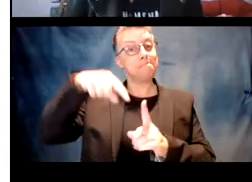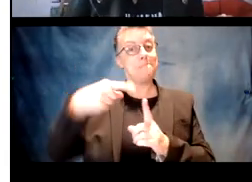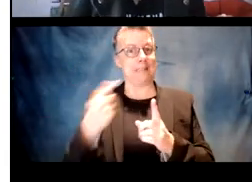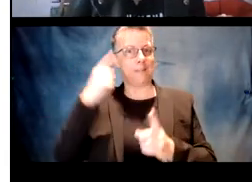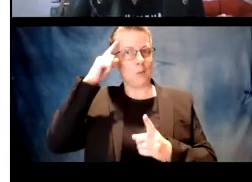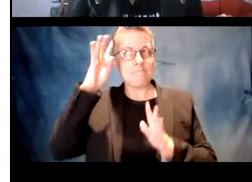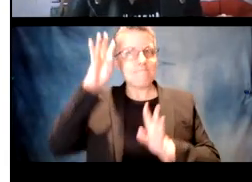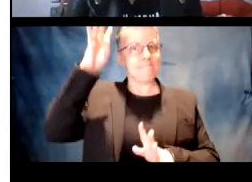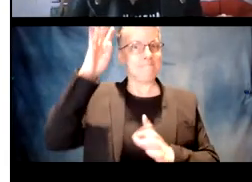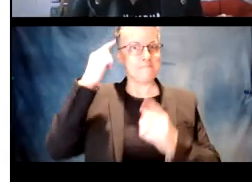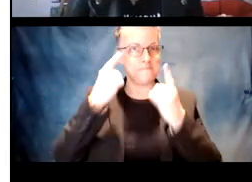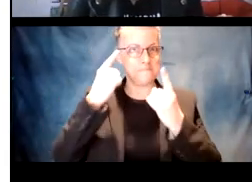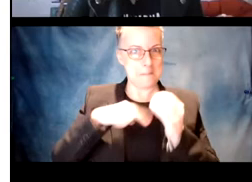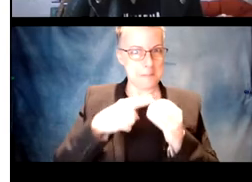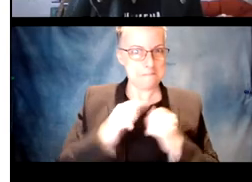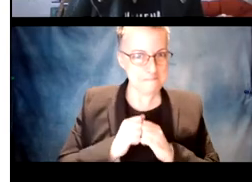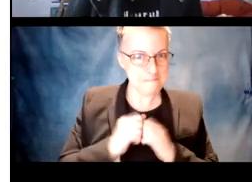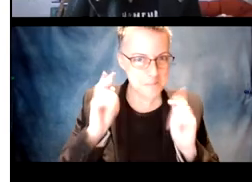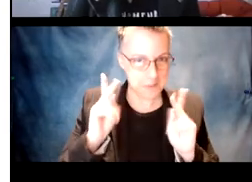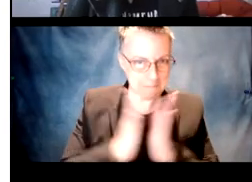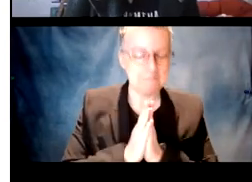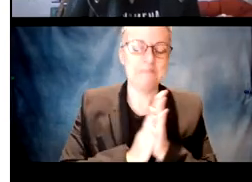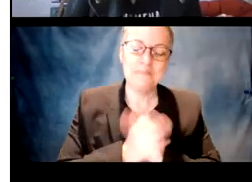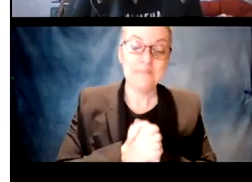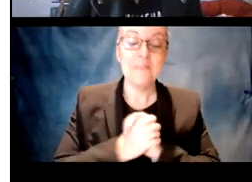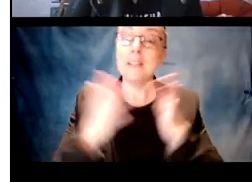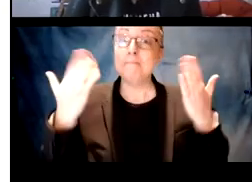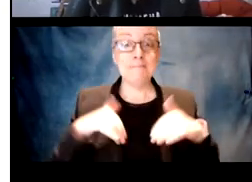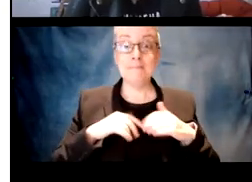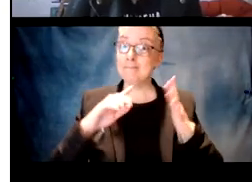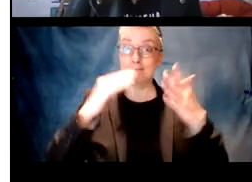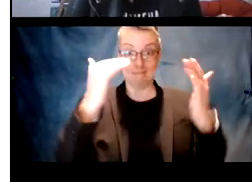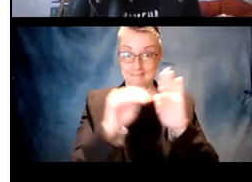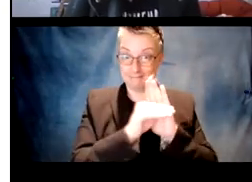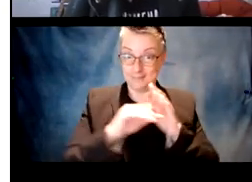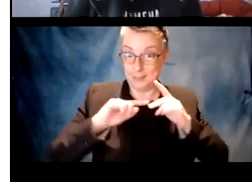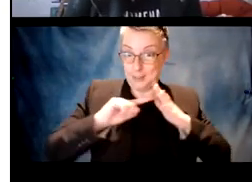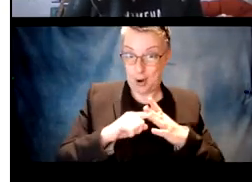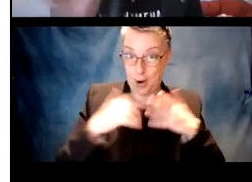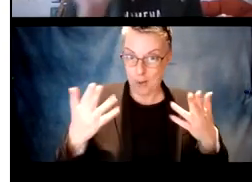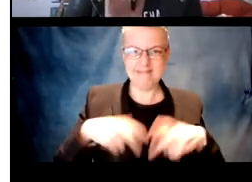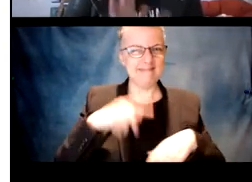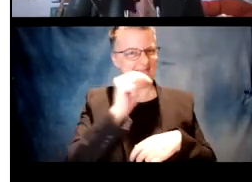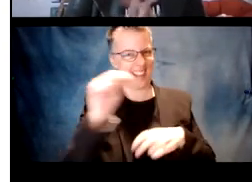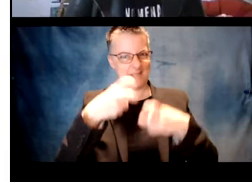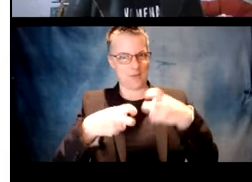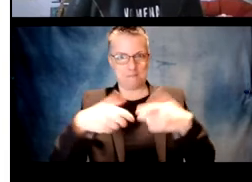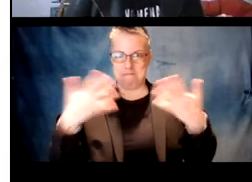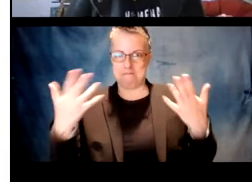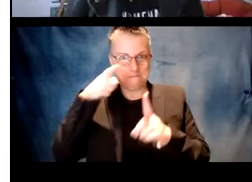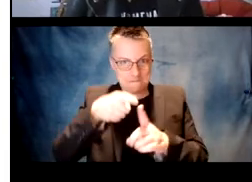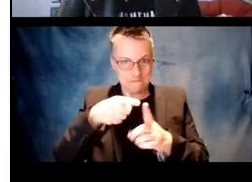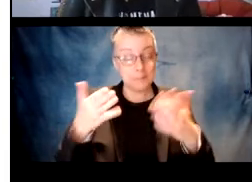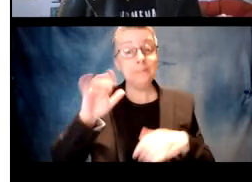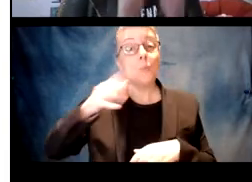So hopefully we'll give you something something to think about. And yeah. Okay, so